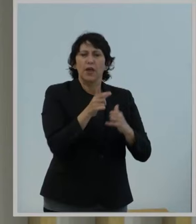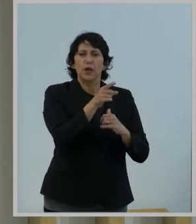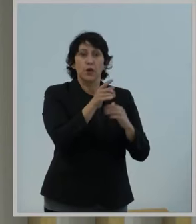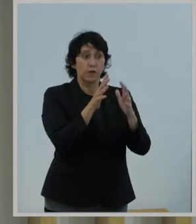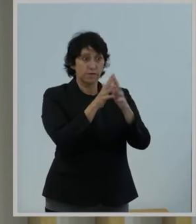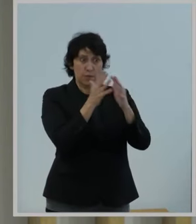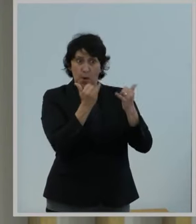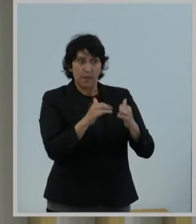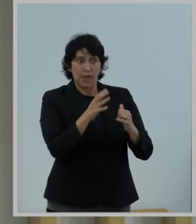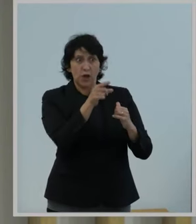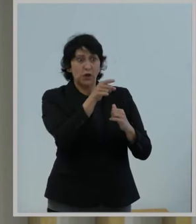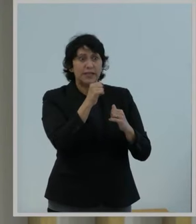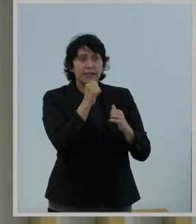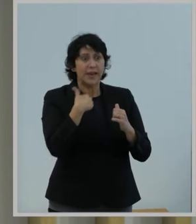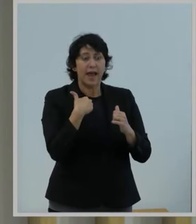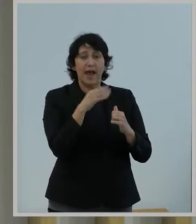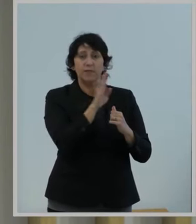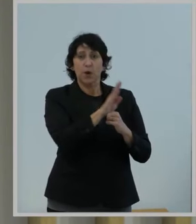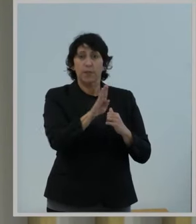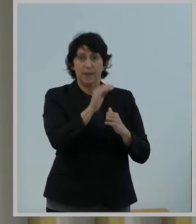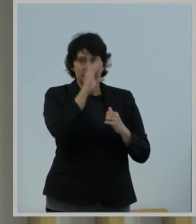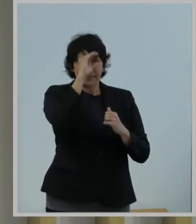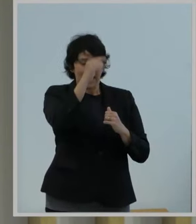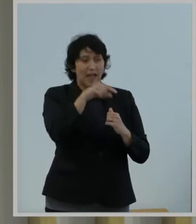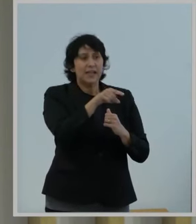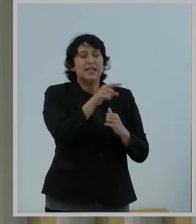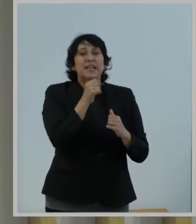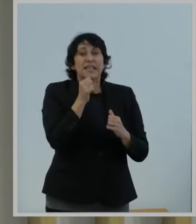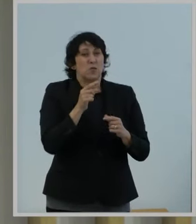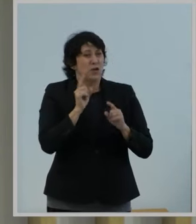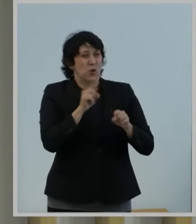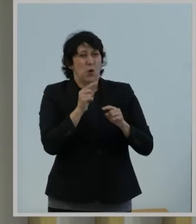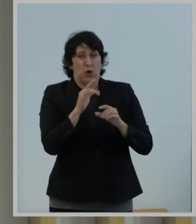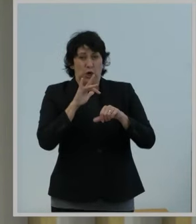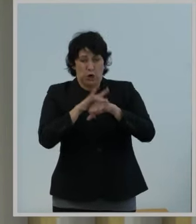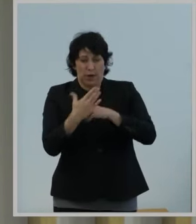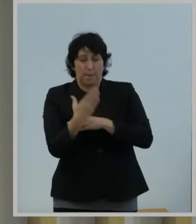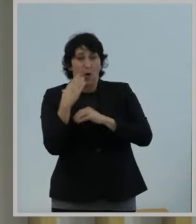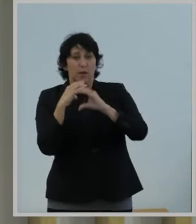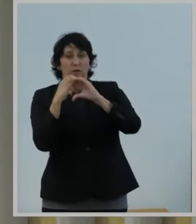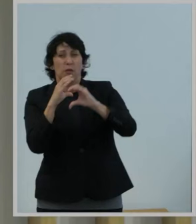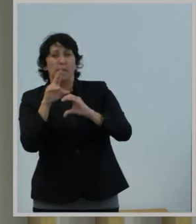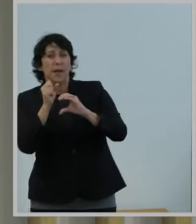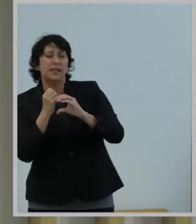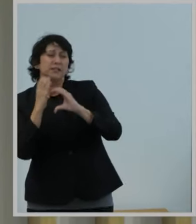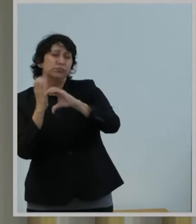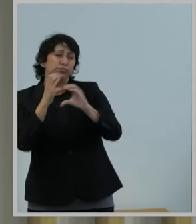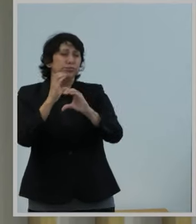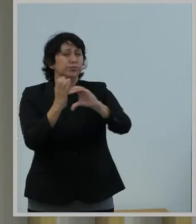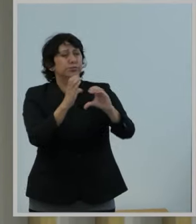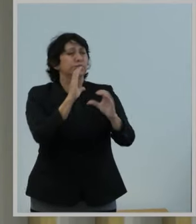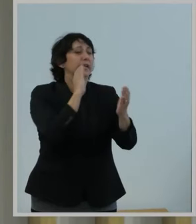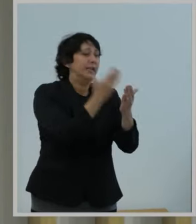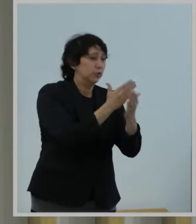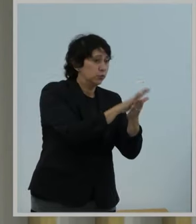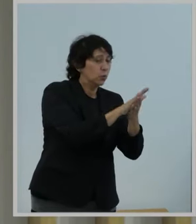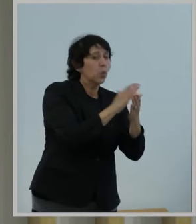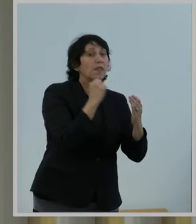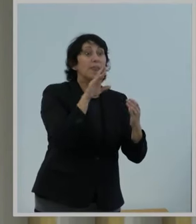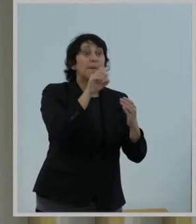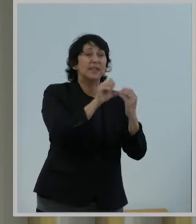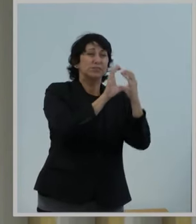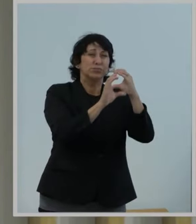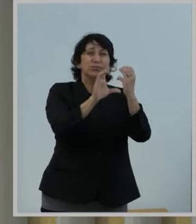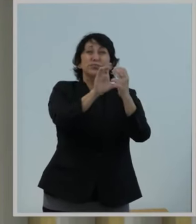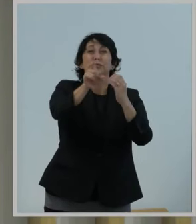not have broadband at home. And he would head to school on the bus and then take the bus long distances to get to games and